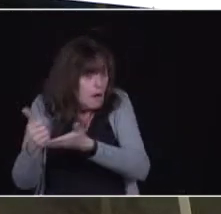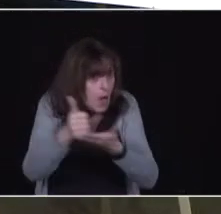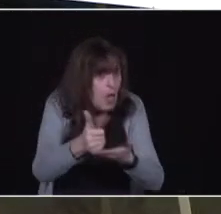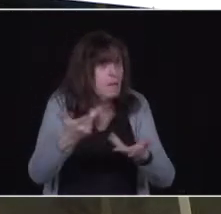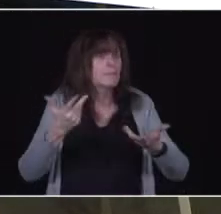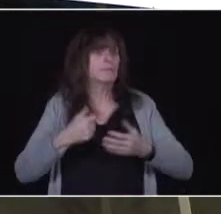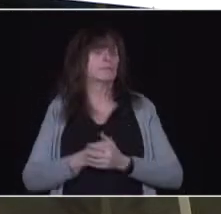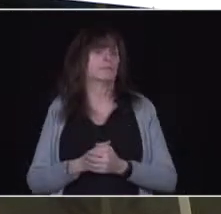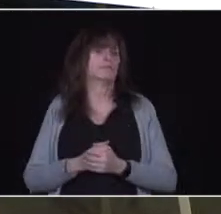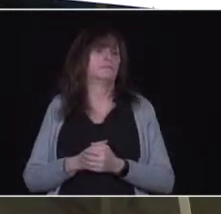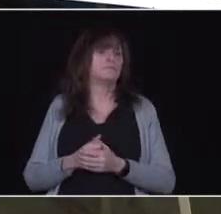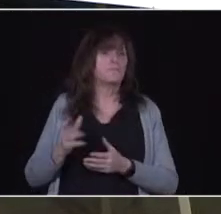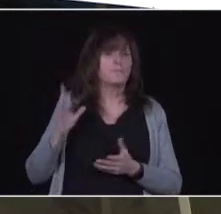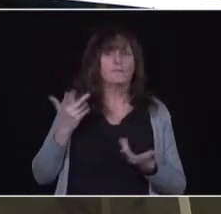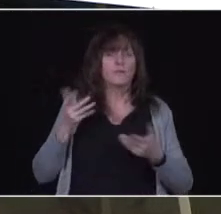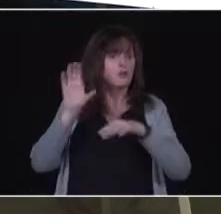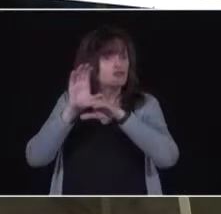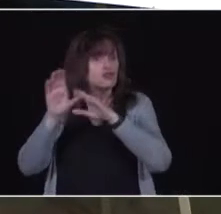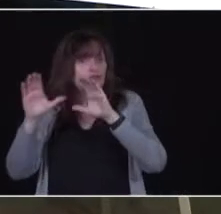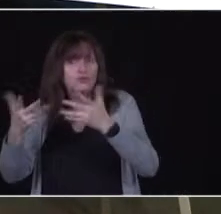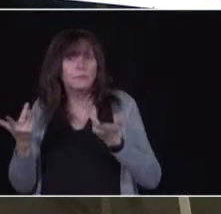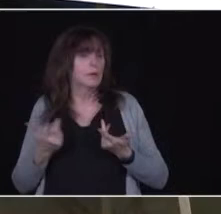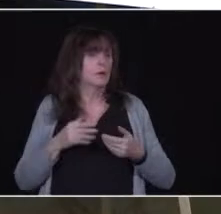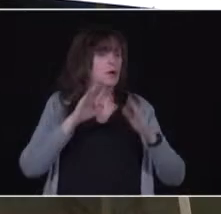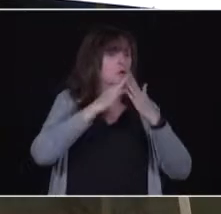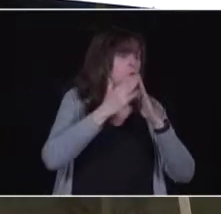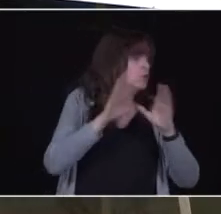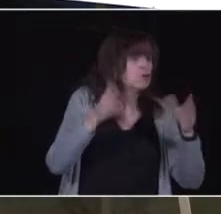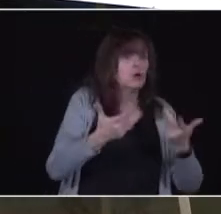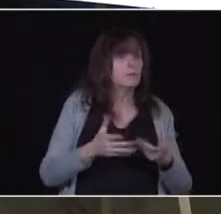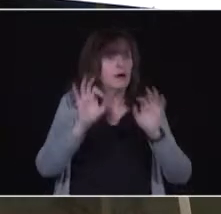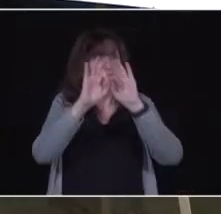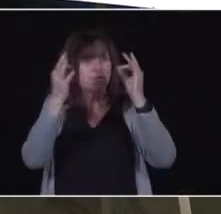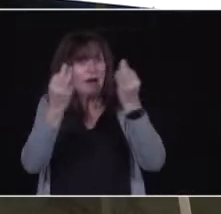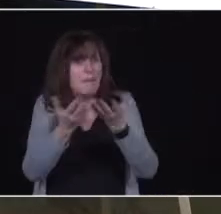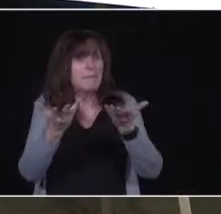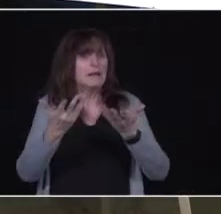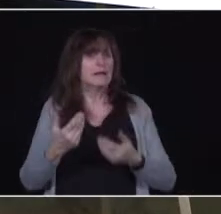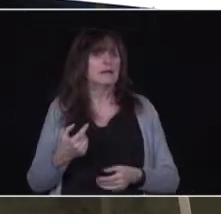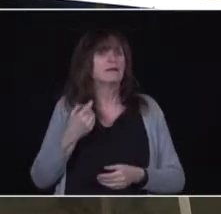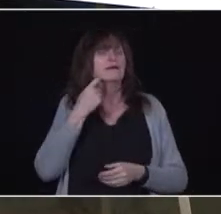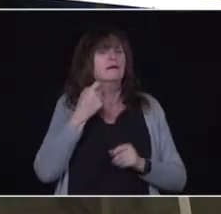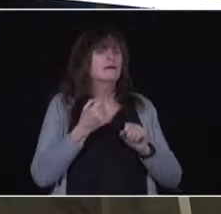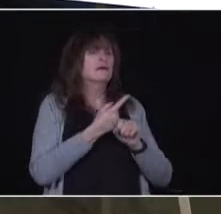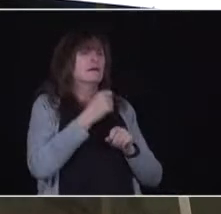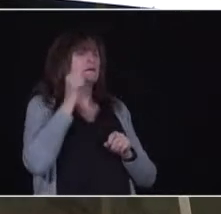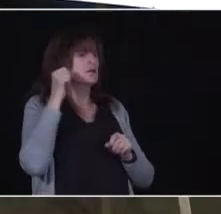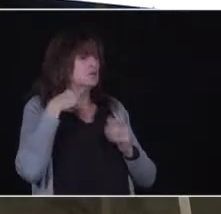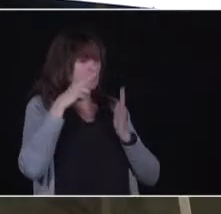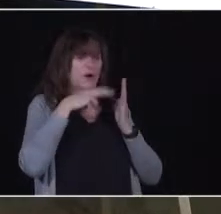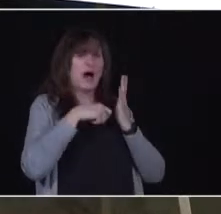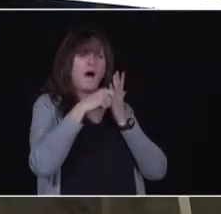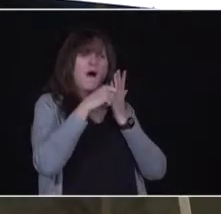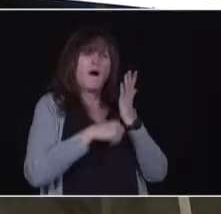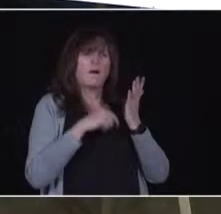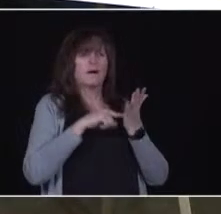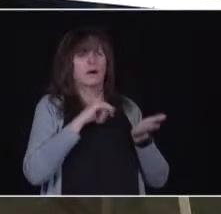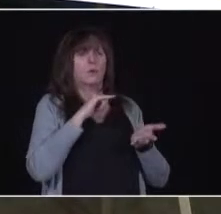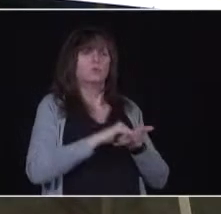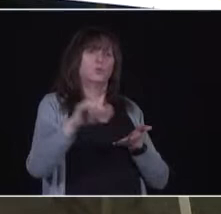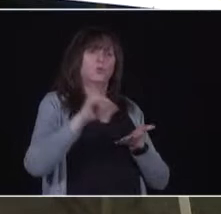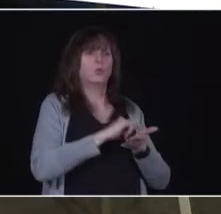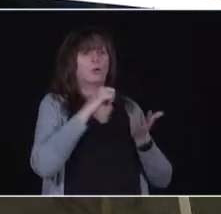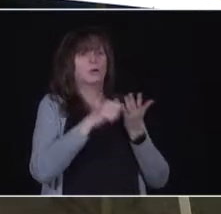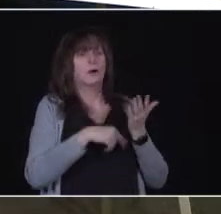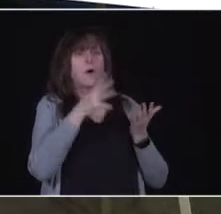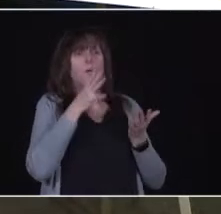church groups, community groups, family members. I read an article yesterday or the day prior in the New Yorker about a lady in New York City, a